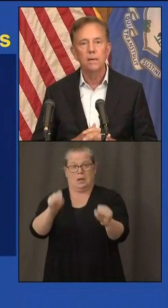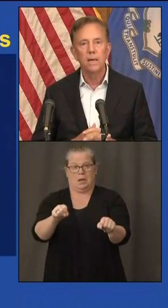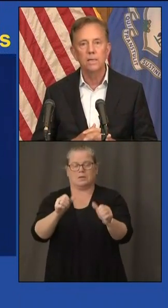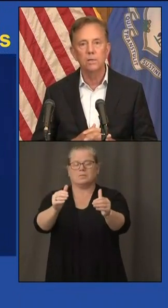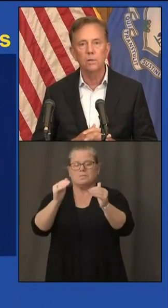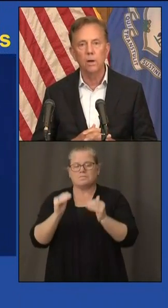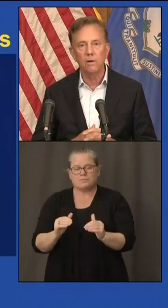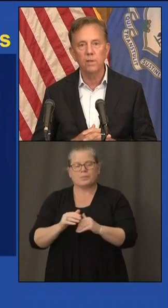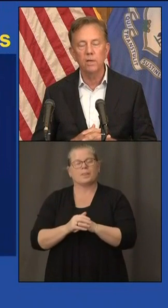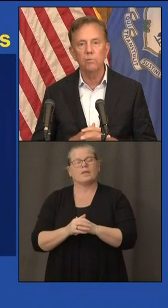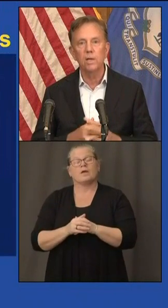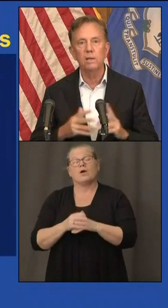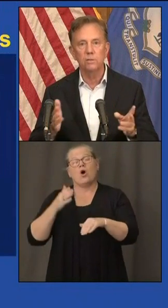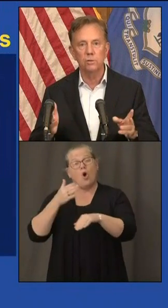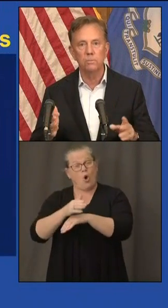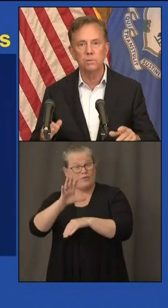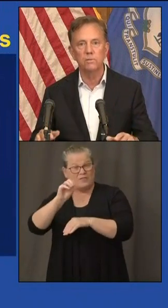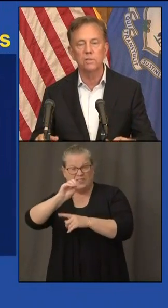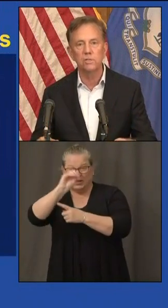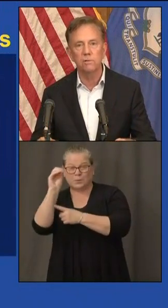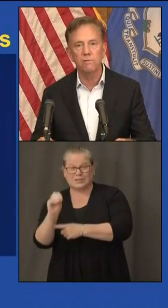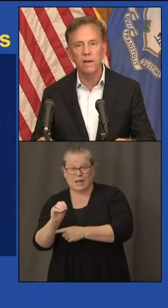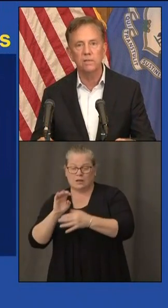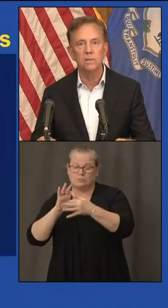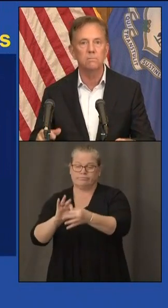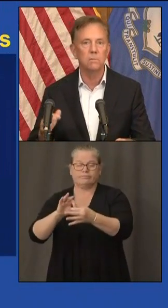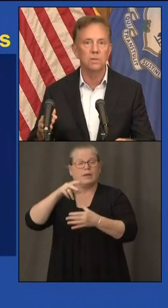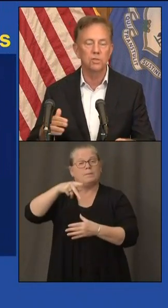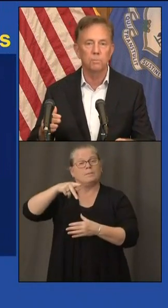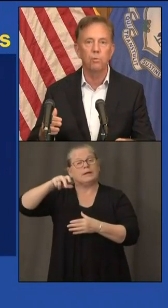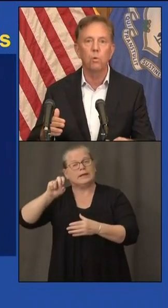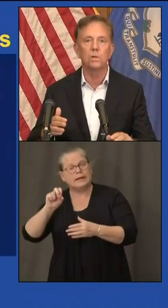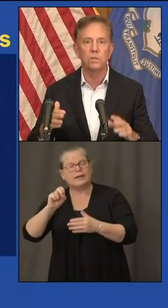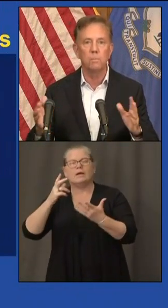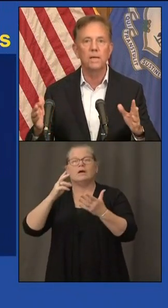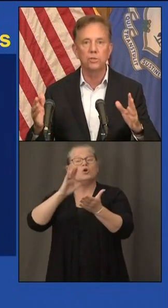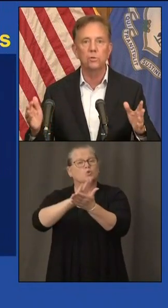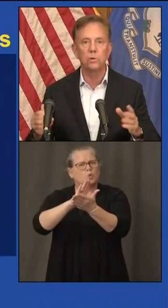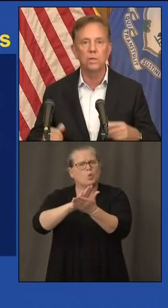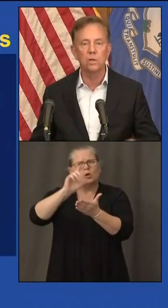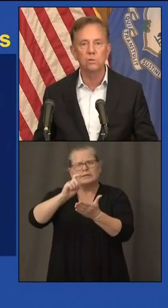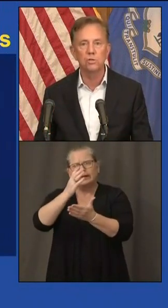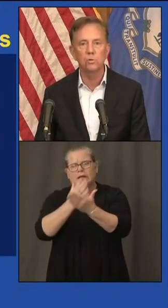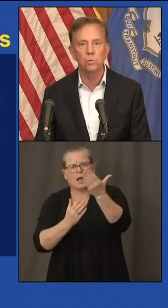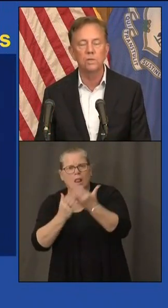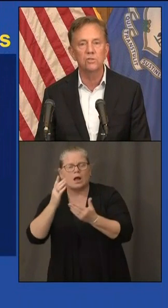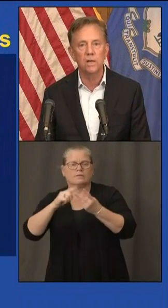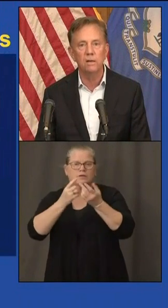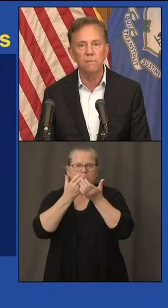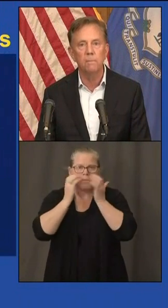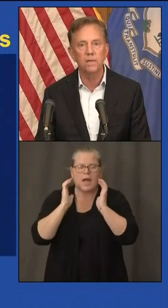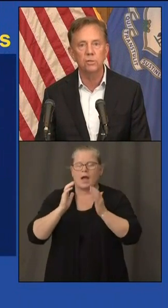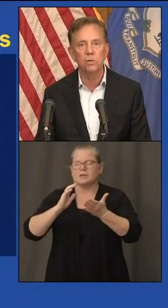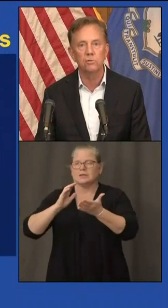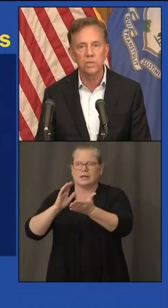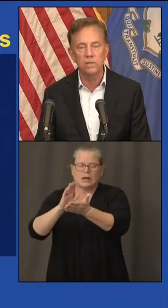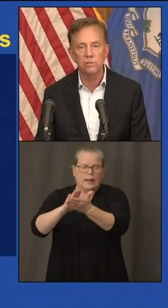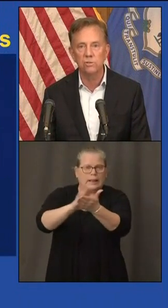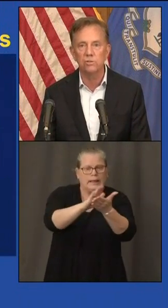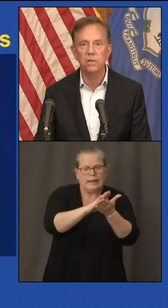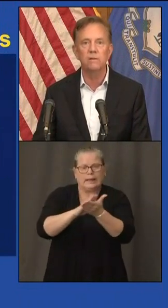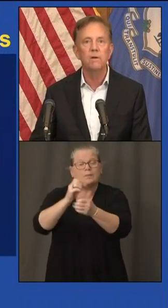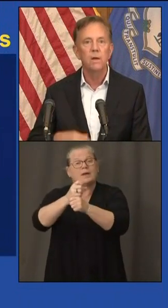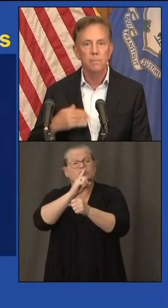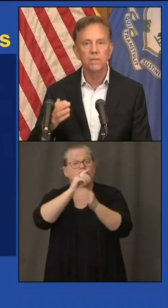and uh everything you need in terms of a disinfectant and support to make sure that your school is safe make sure your